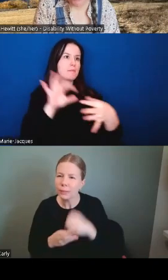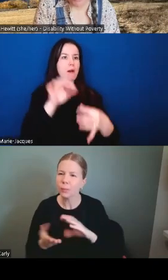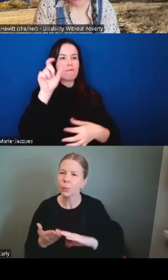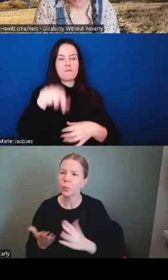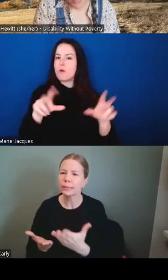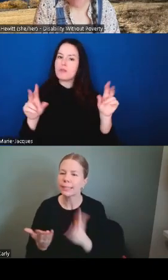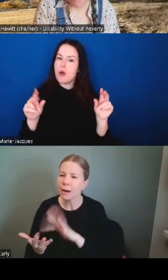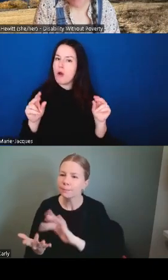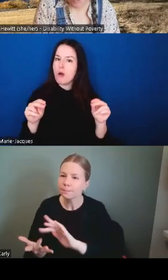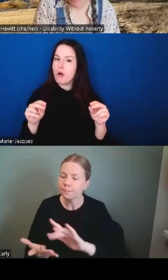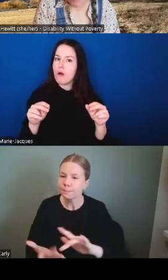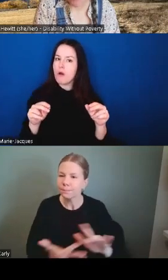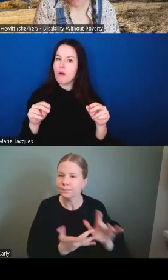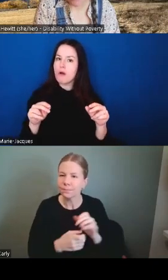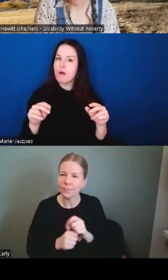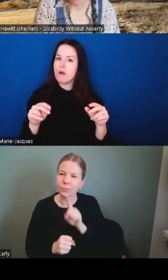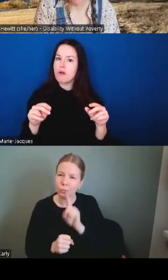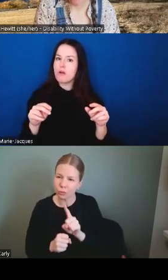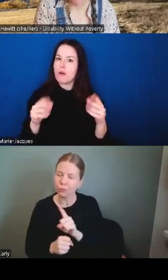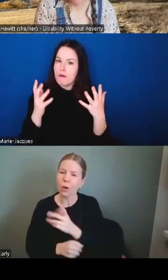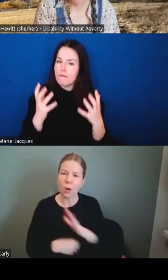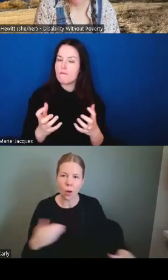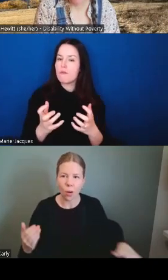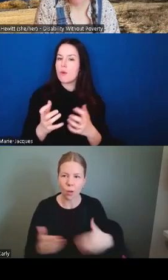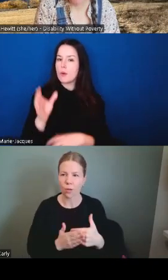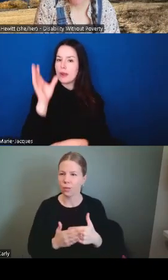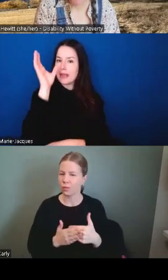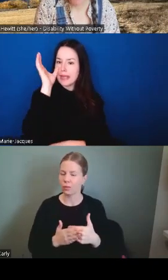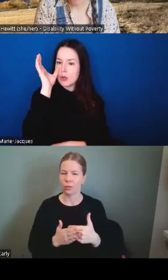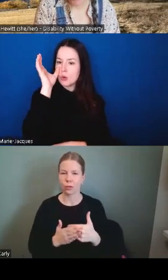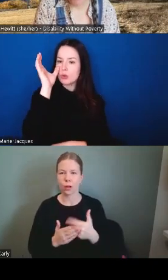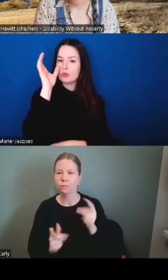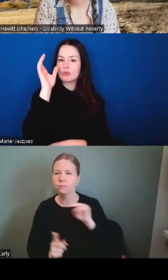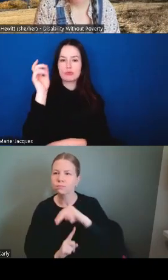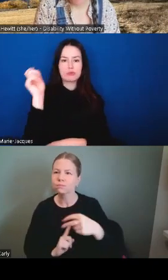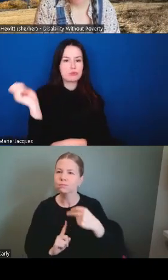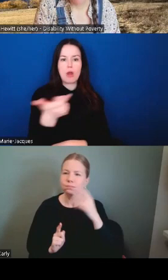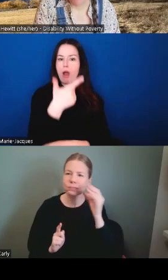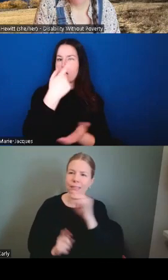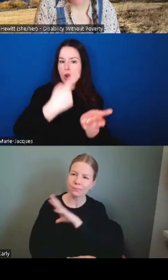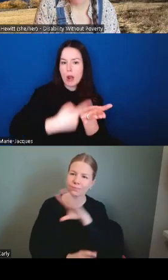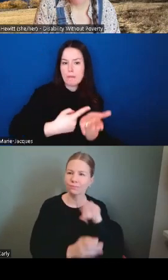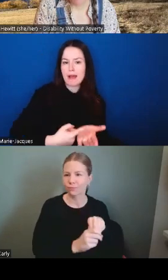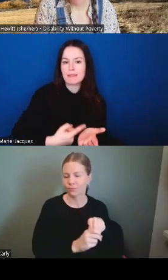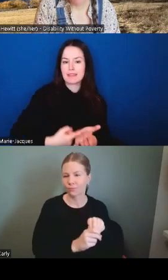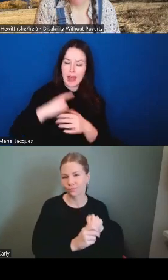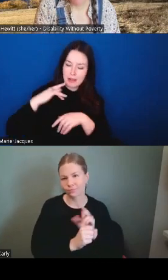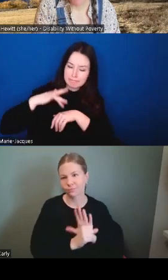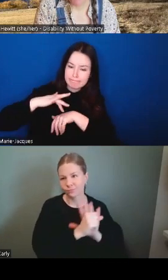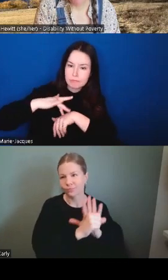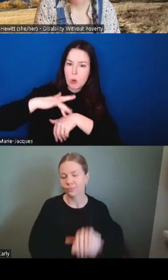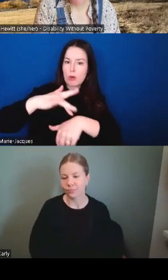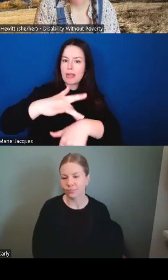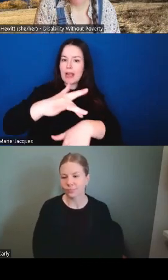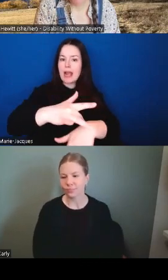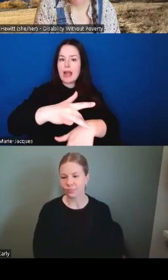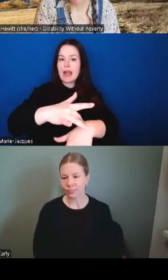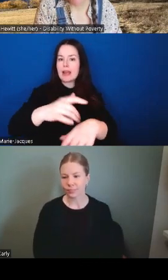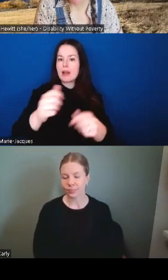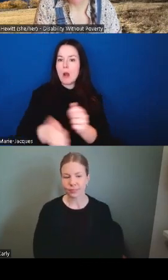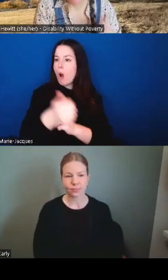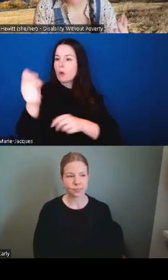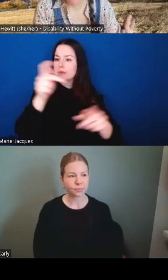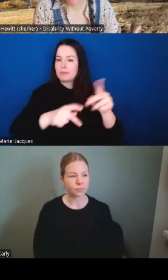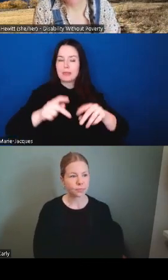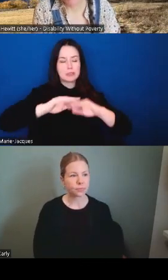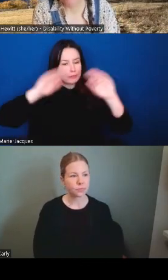is is kept going as as we move forward um i'm i'm i'm trying to um you